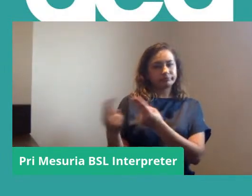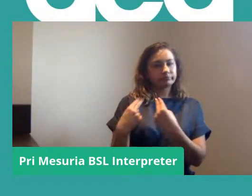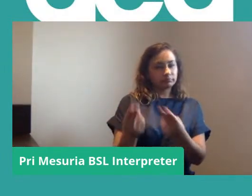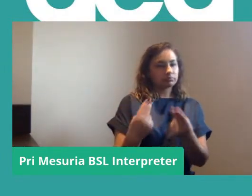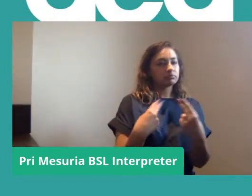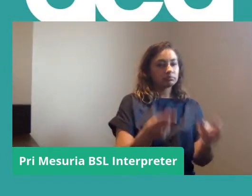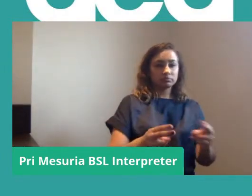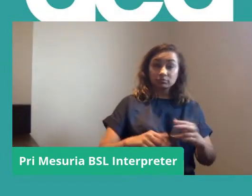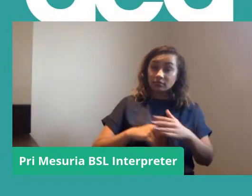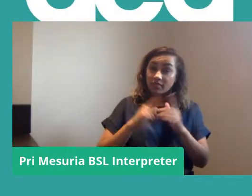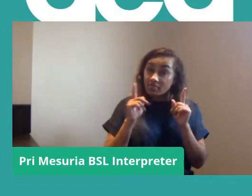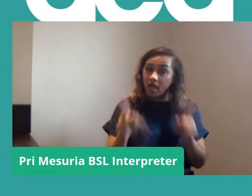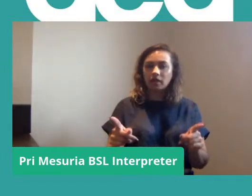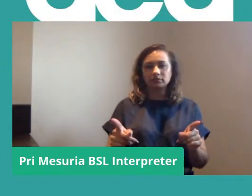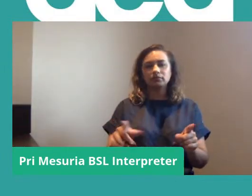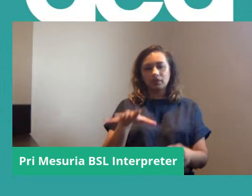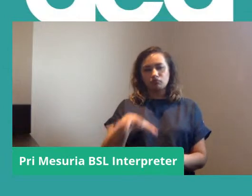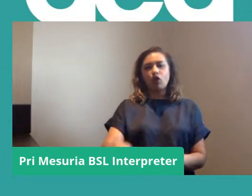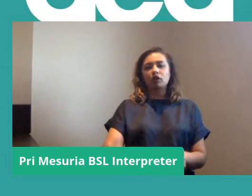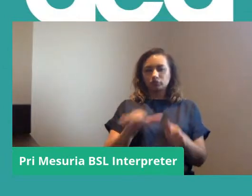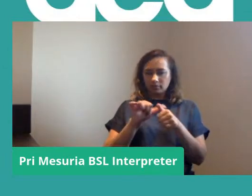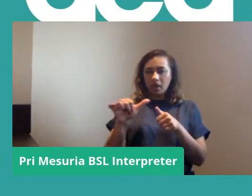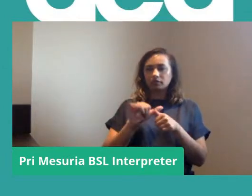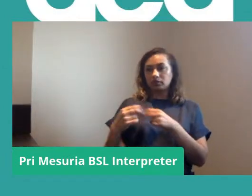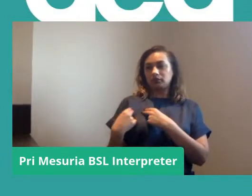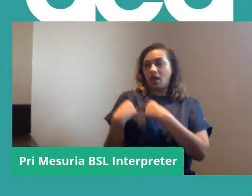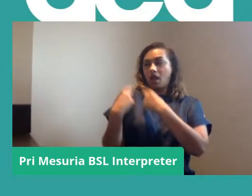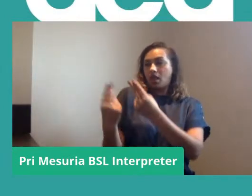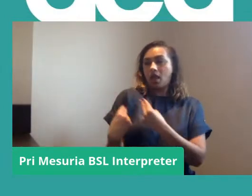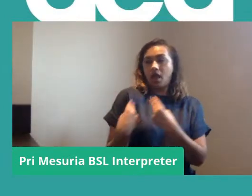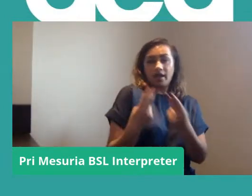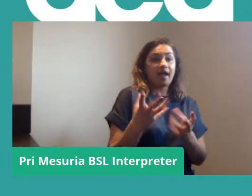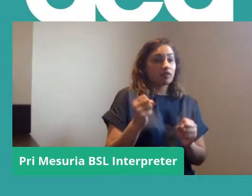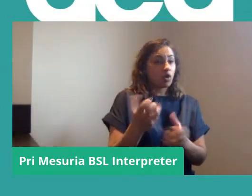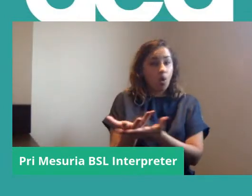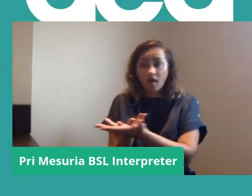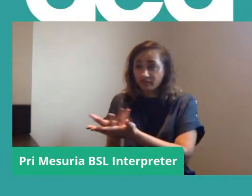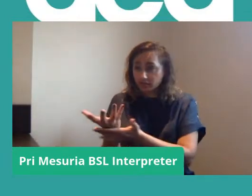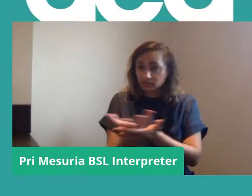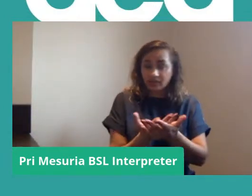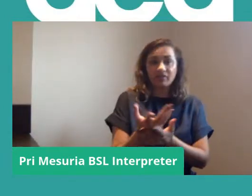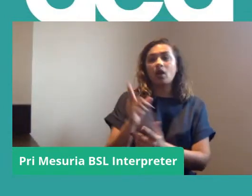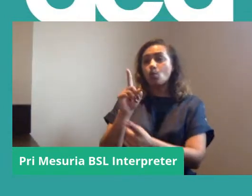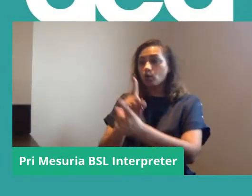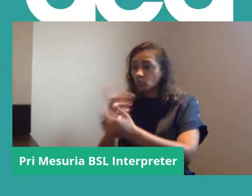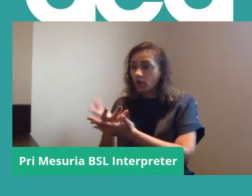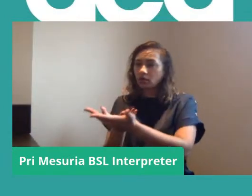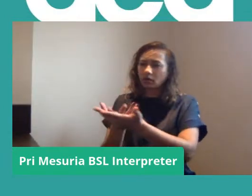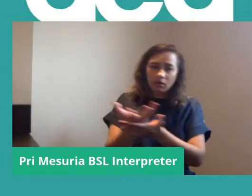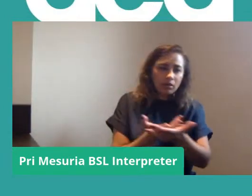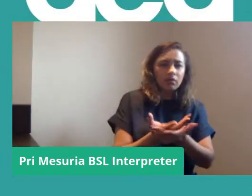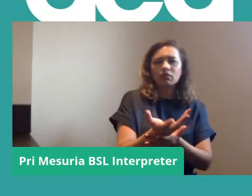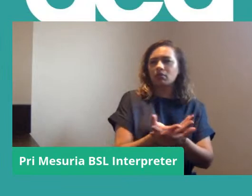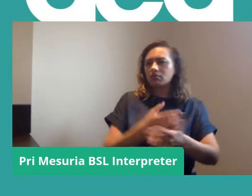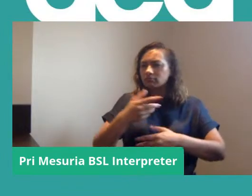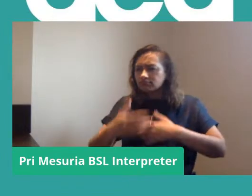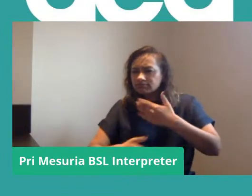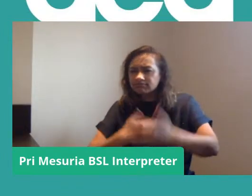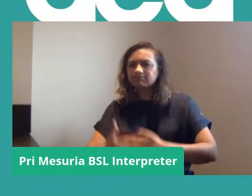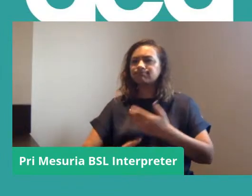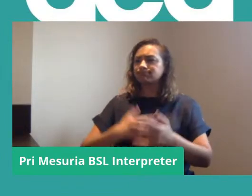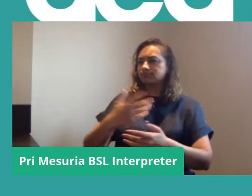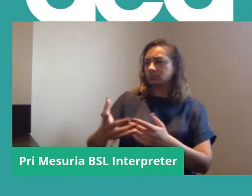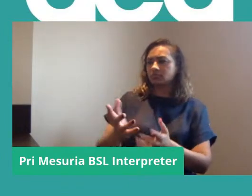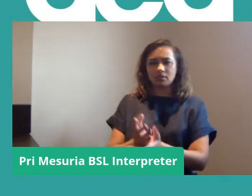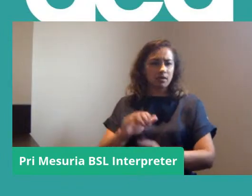what builds the branch. So delegating out, having those conversations, having the one-to-ones, having, getting your